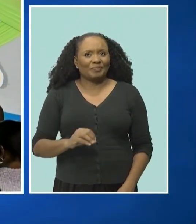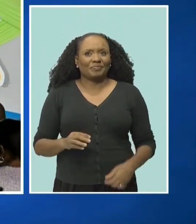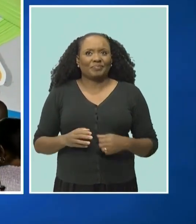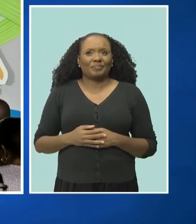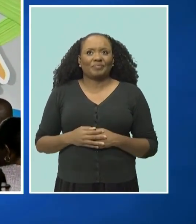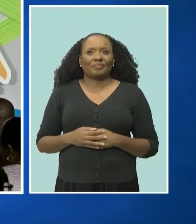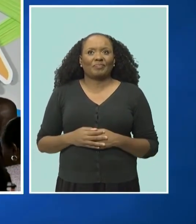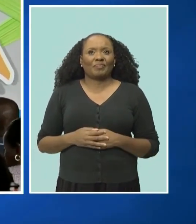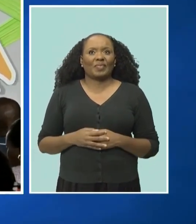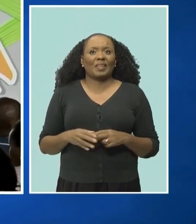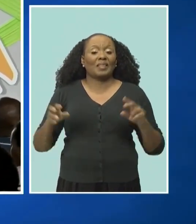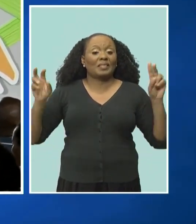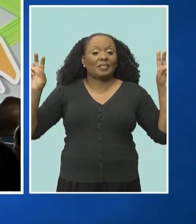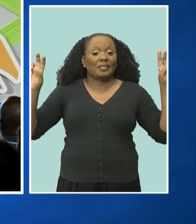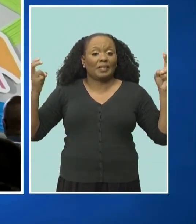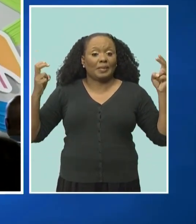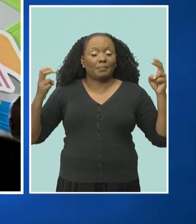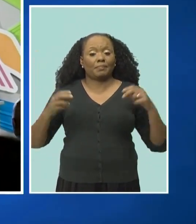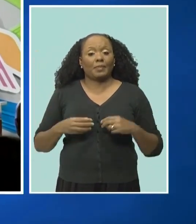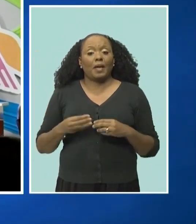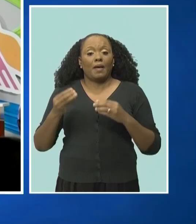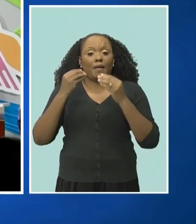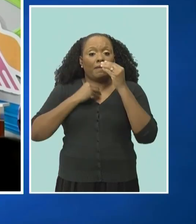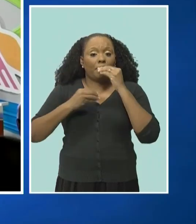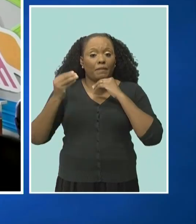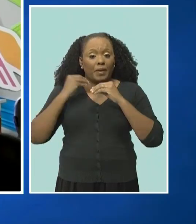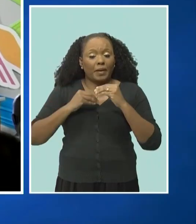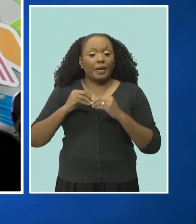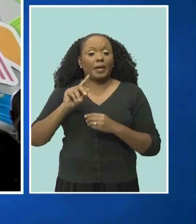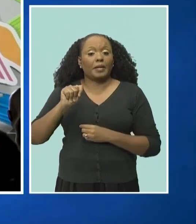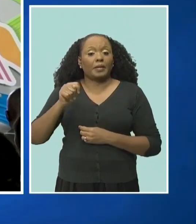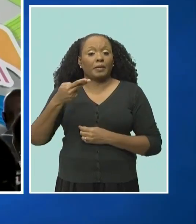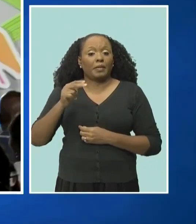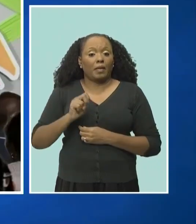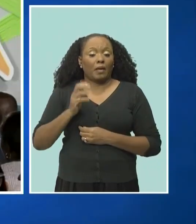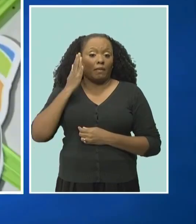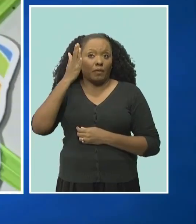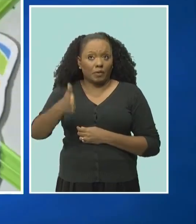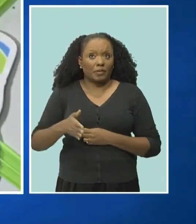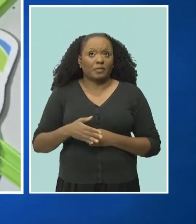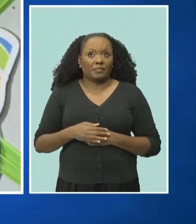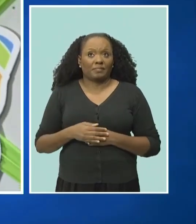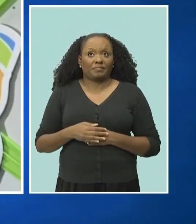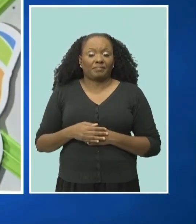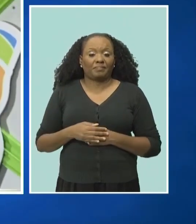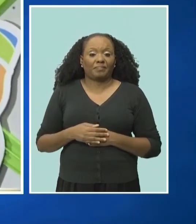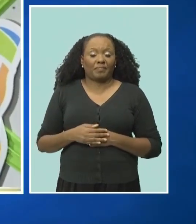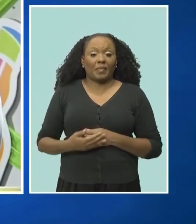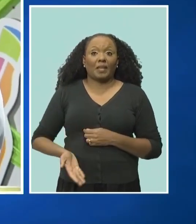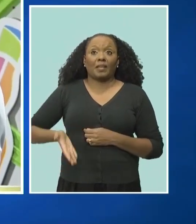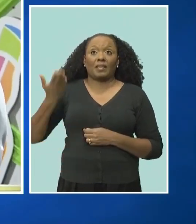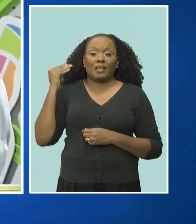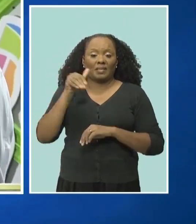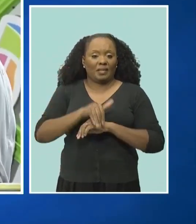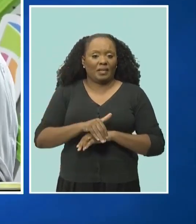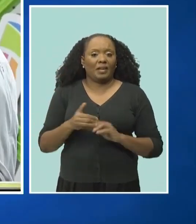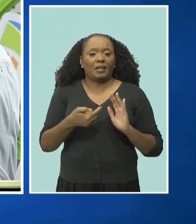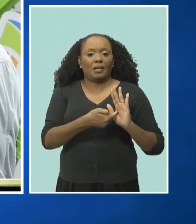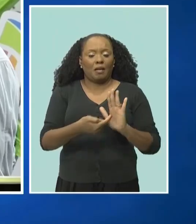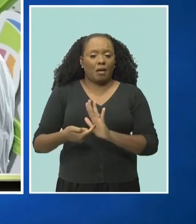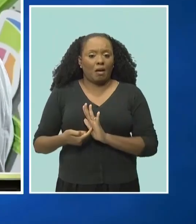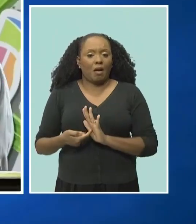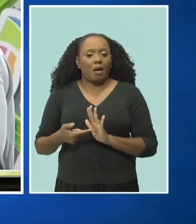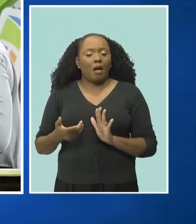festival is Feed the Future. And among activities supporting this concept was last night's live cooking demo by